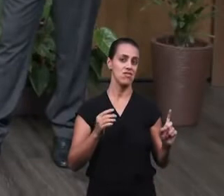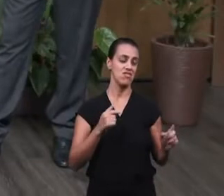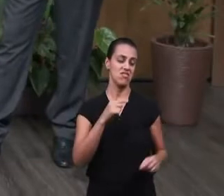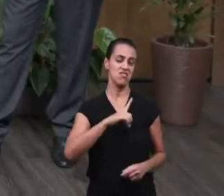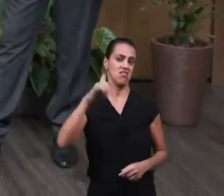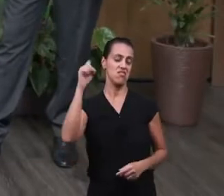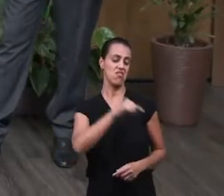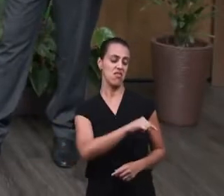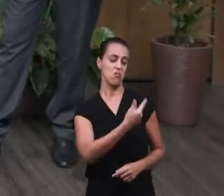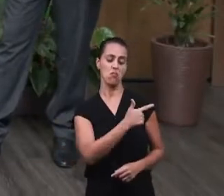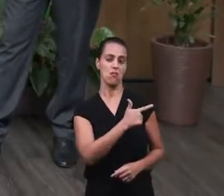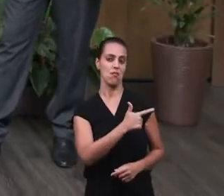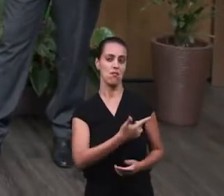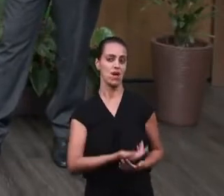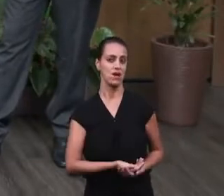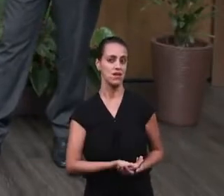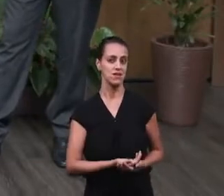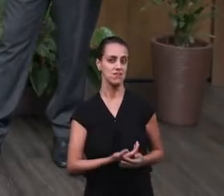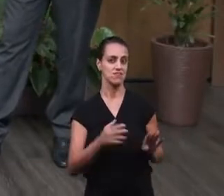beloved,